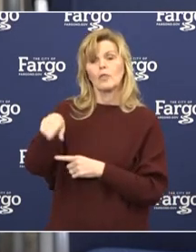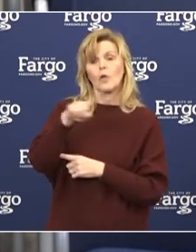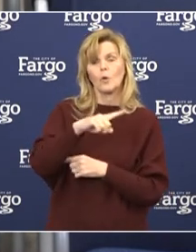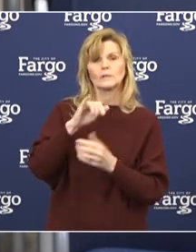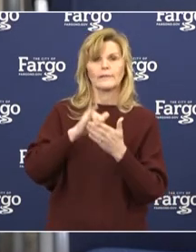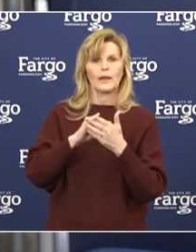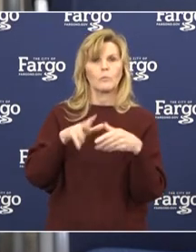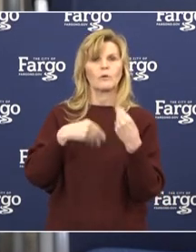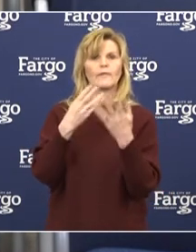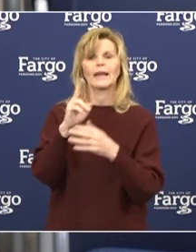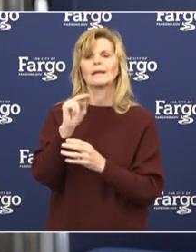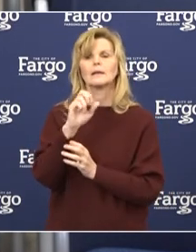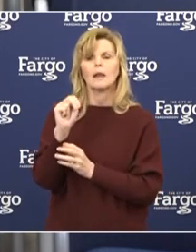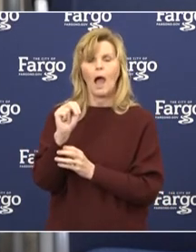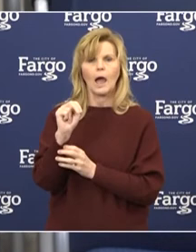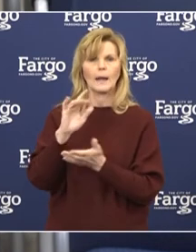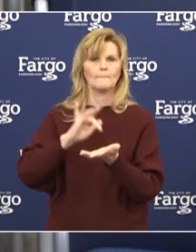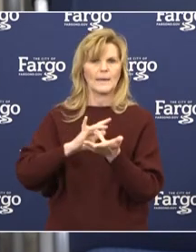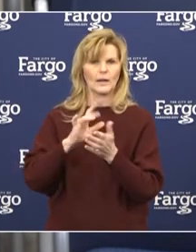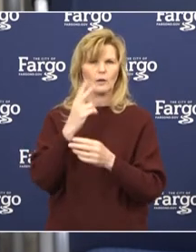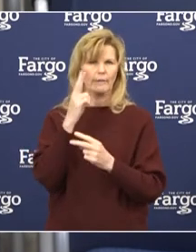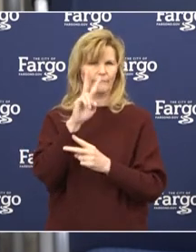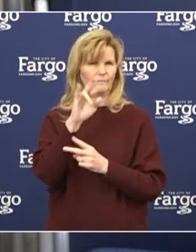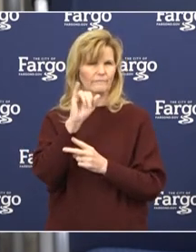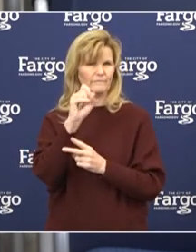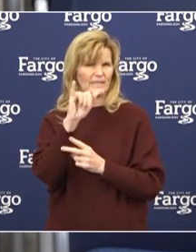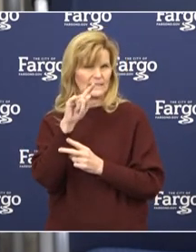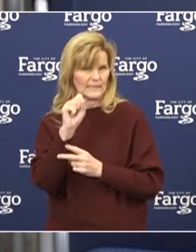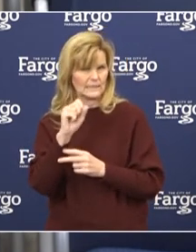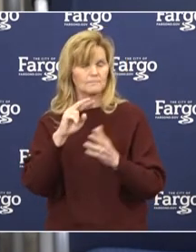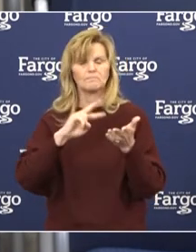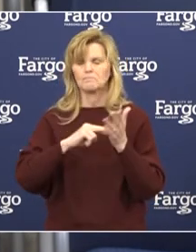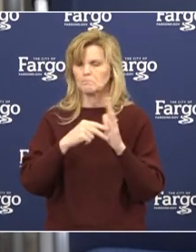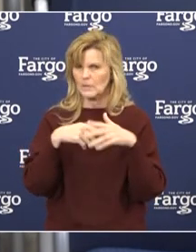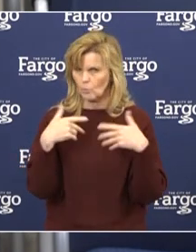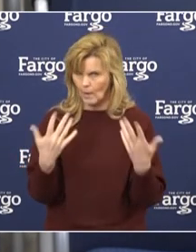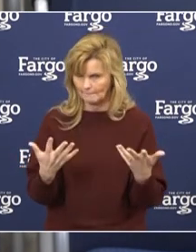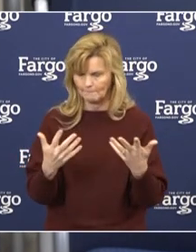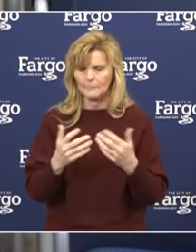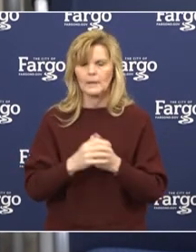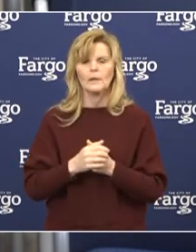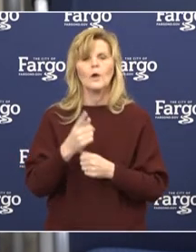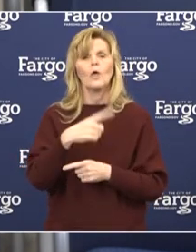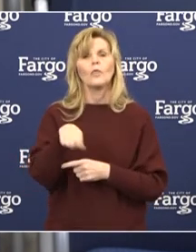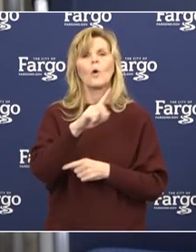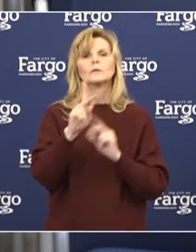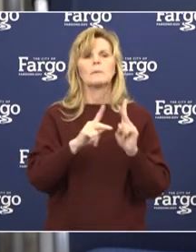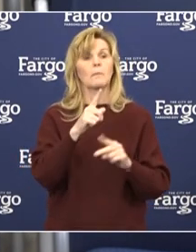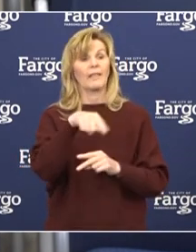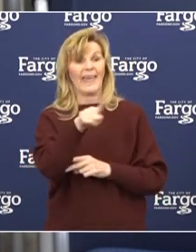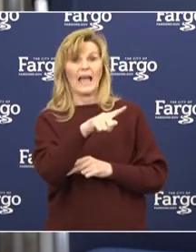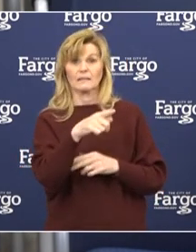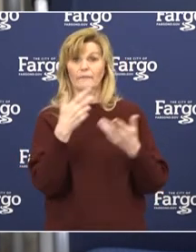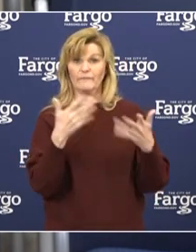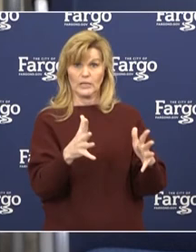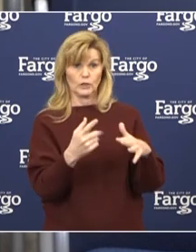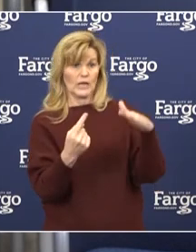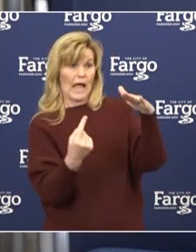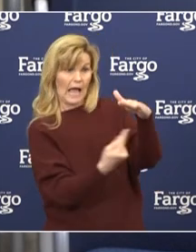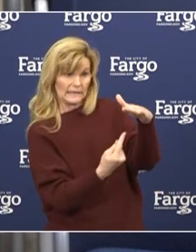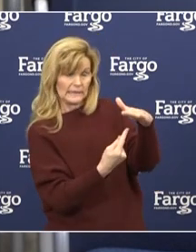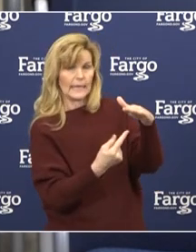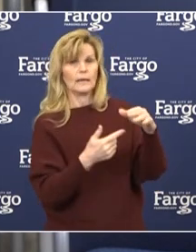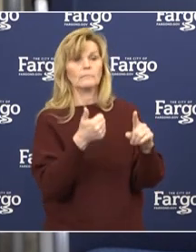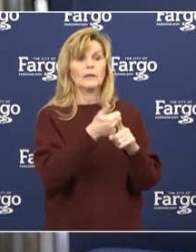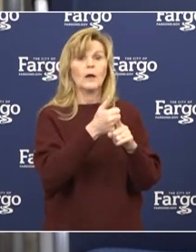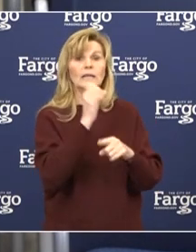visits. Now, those would be visits to individuals who are isolated, who are elderly, are